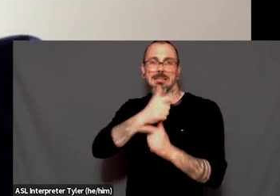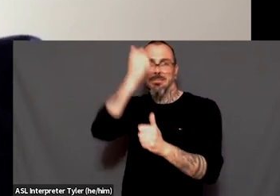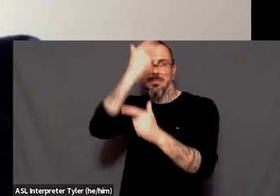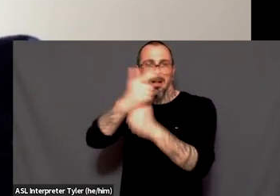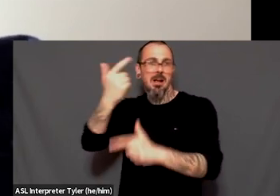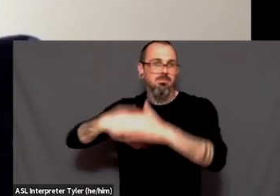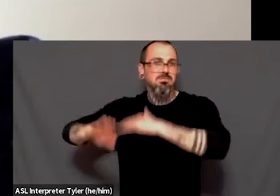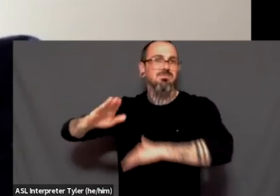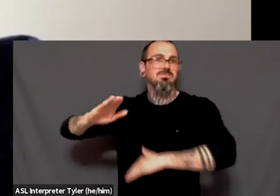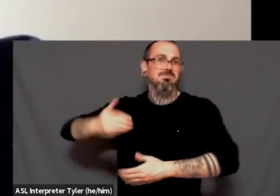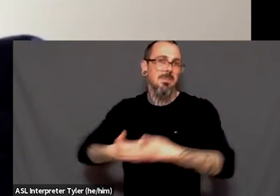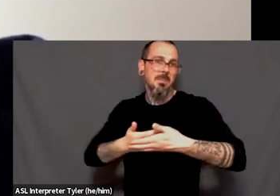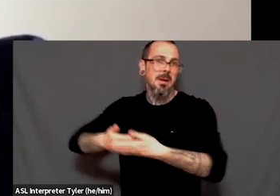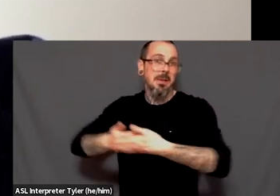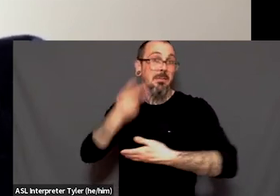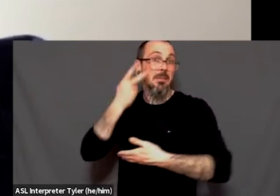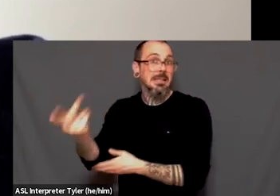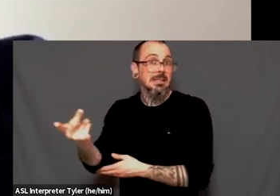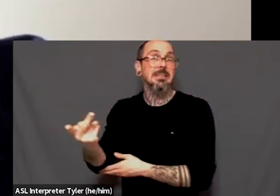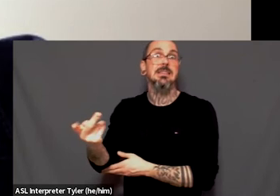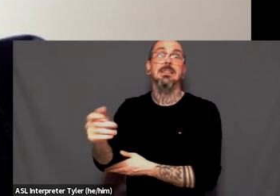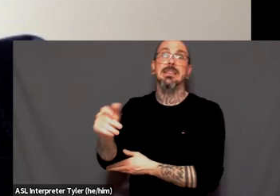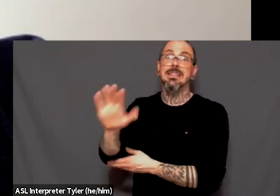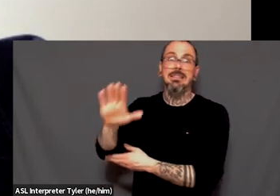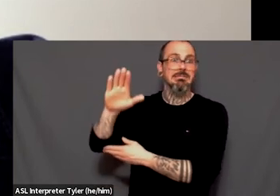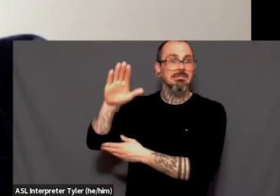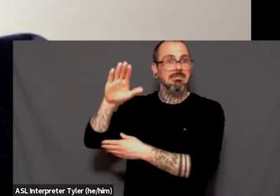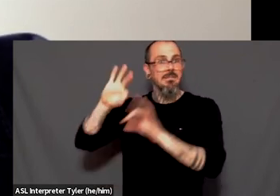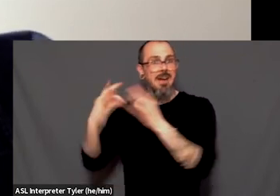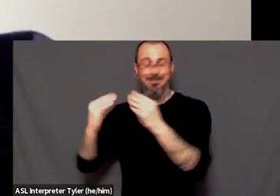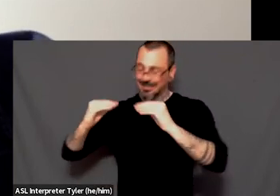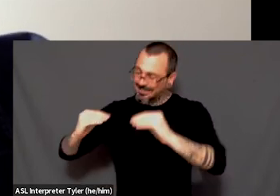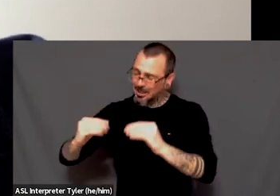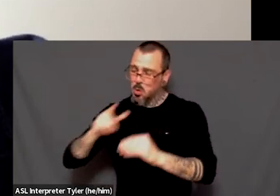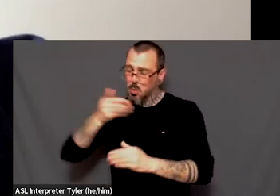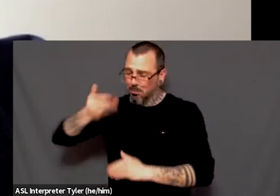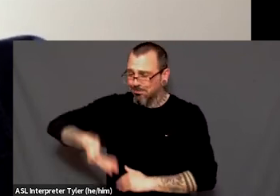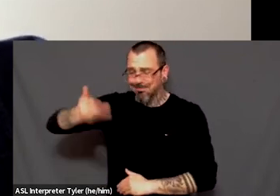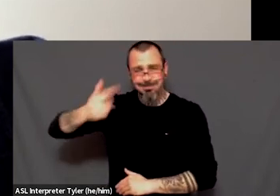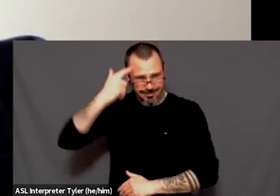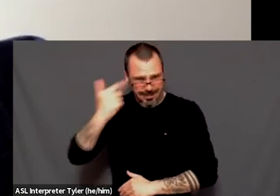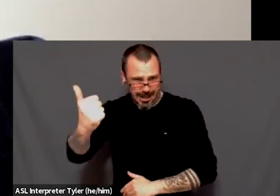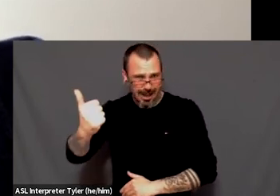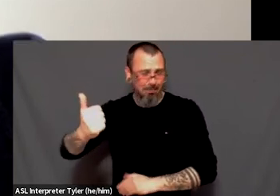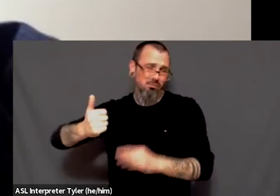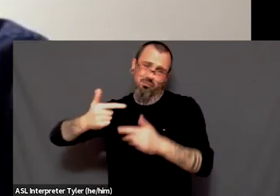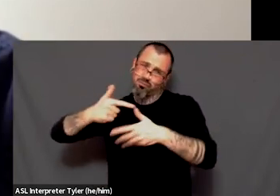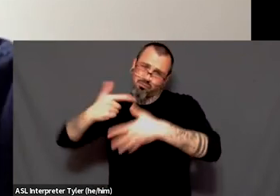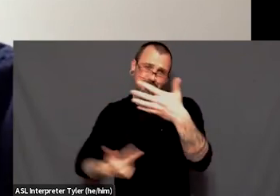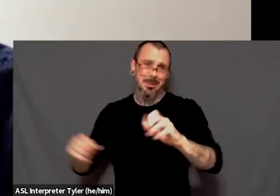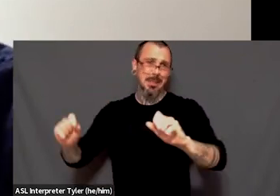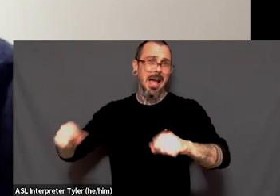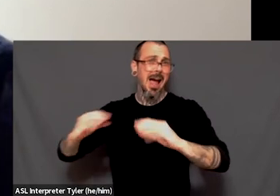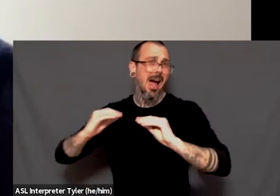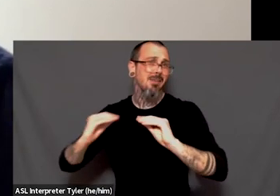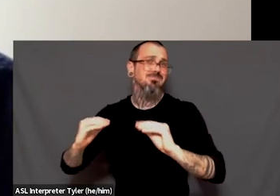he's getting to learn from his parents and his family that he gets to be like whatever he wants and whoever he is is awesome. Um, so I feel like there is